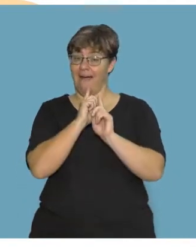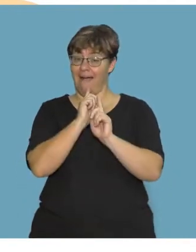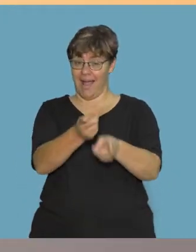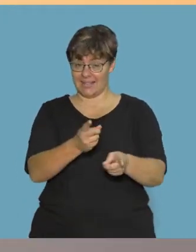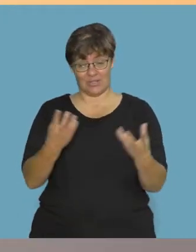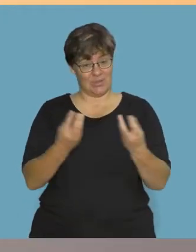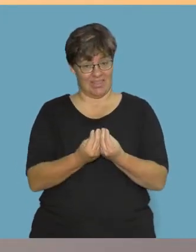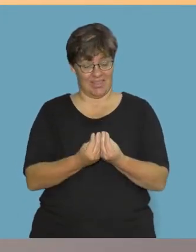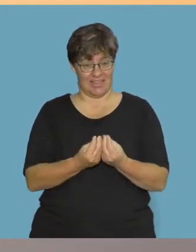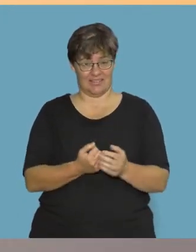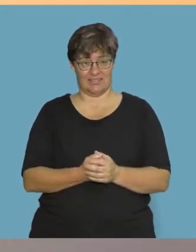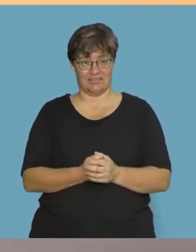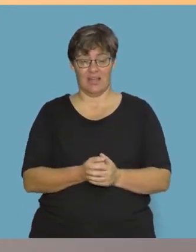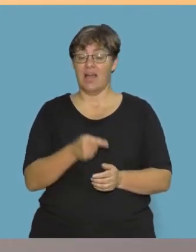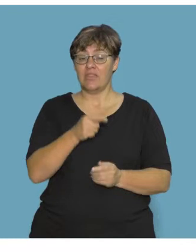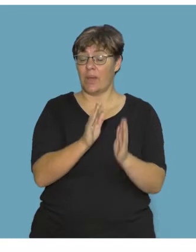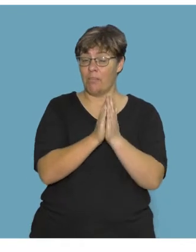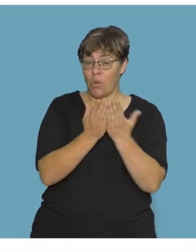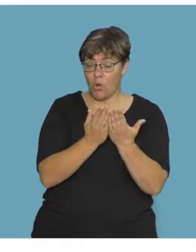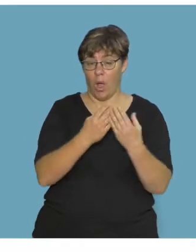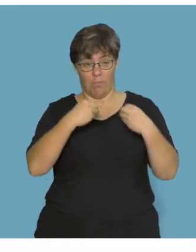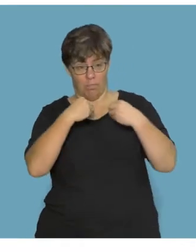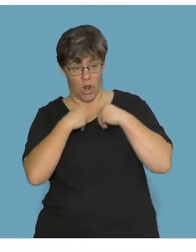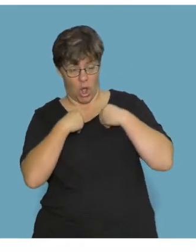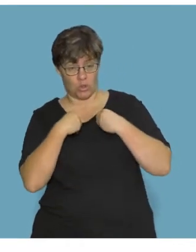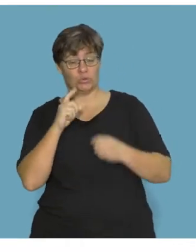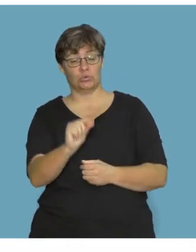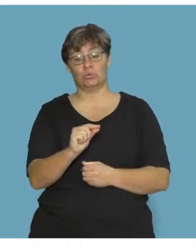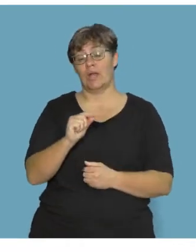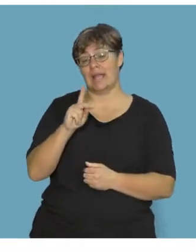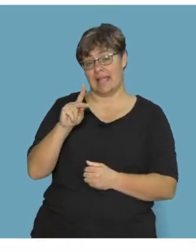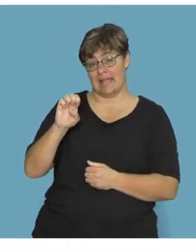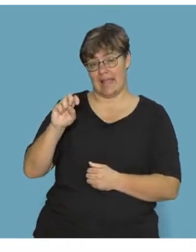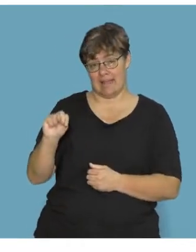Let's answer the jacket together. The book belongs to Ken.